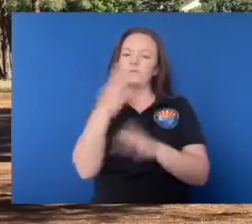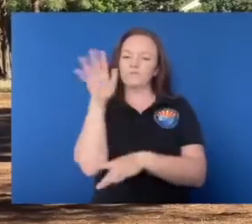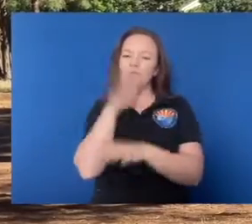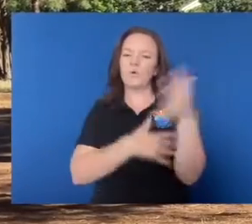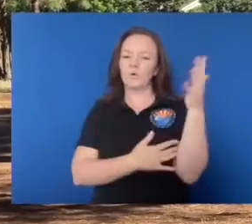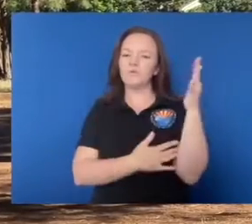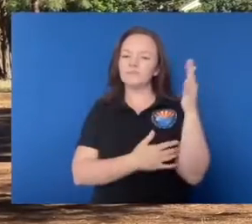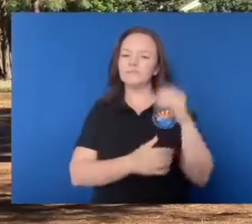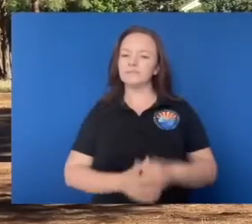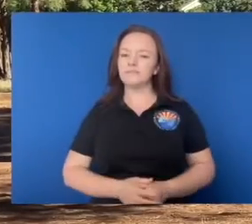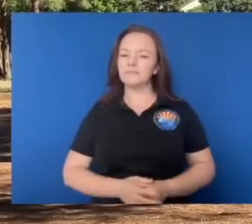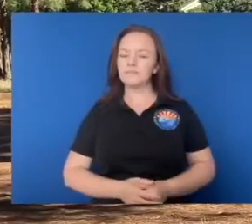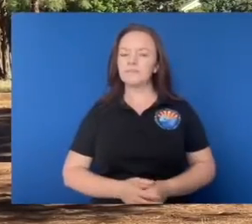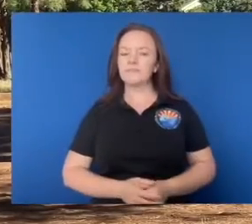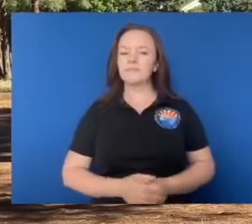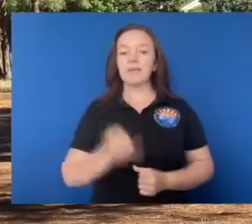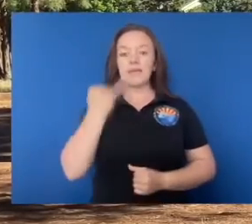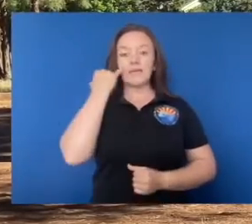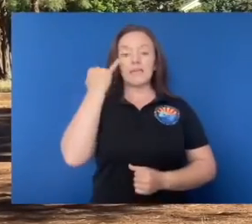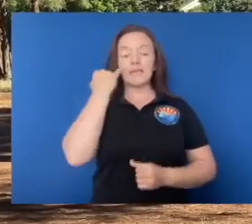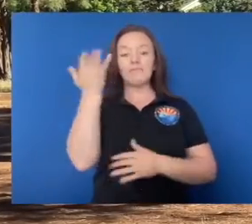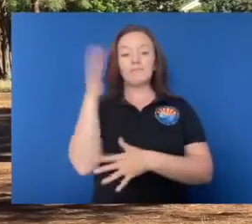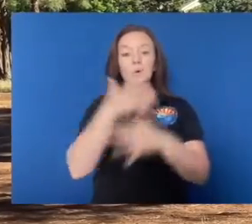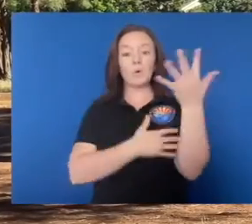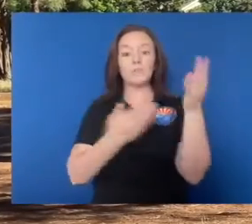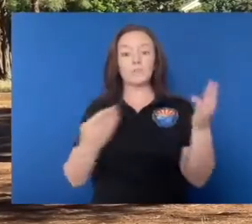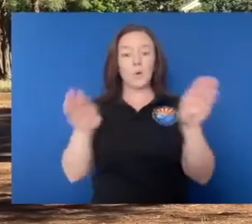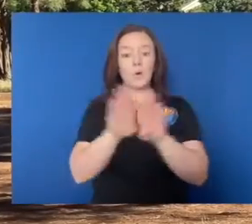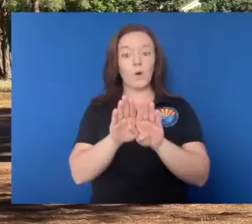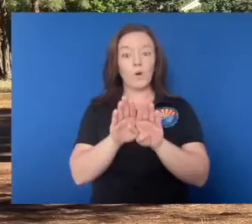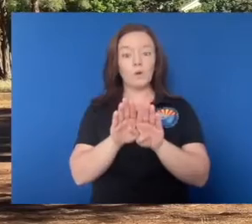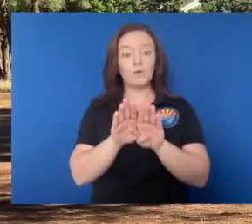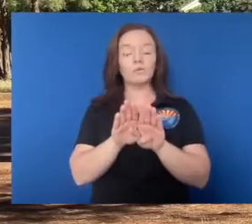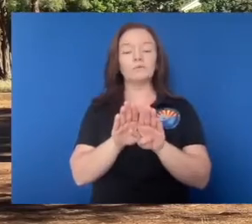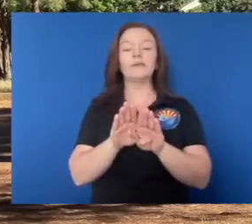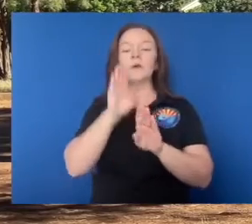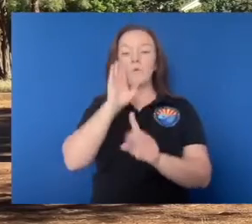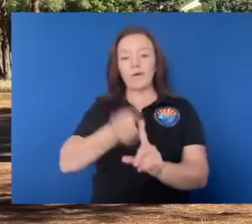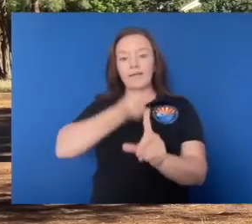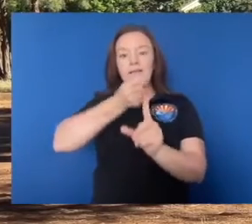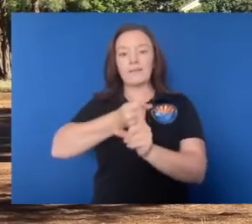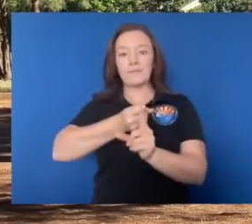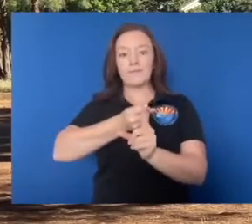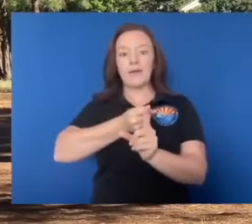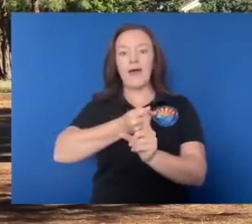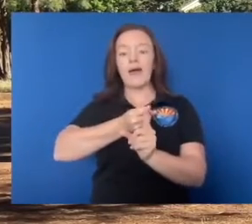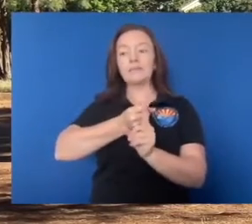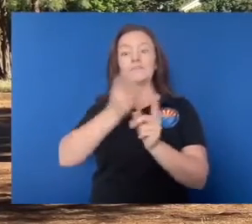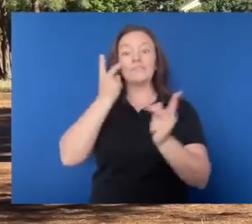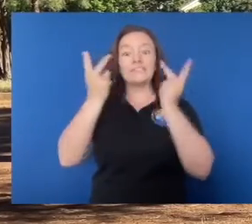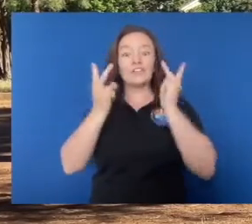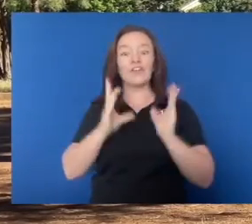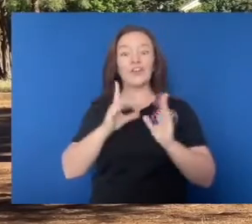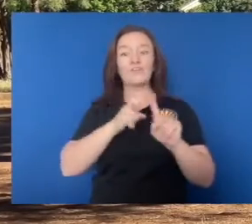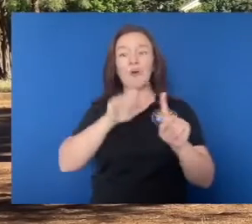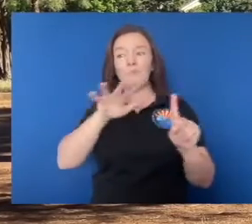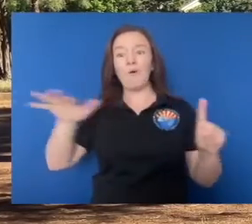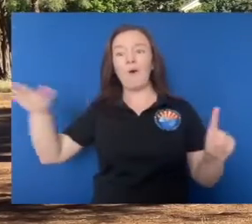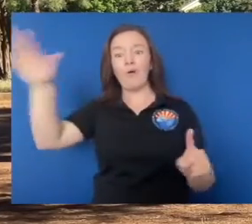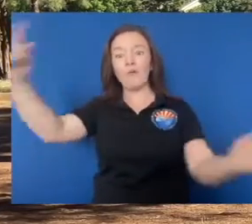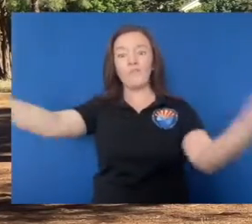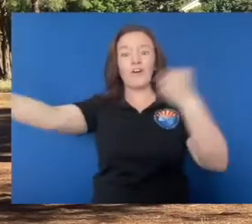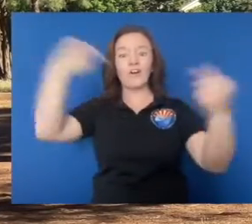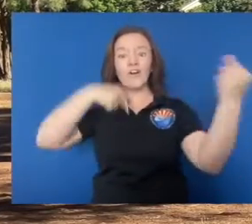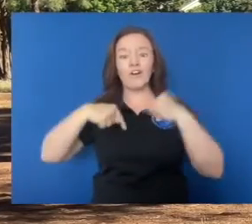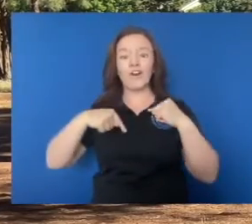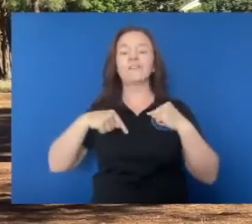And so when we, when we go into a forest closure, not only that, does that affect the, the distant visitors that like to come up here, but it